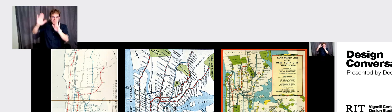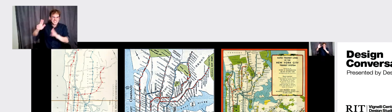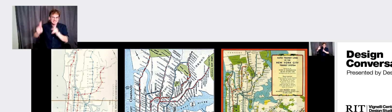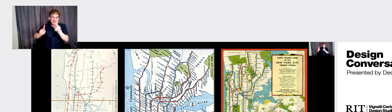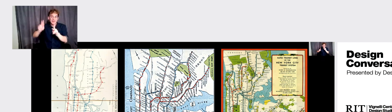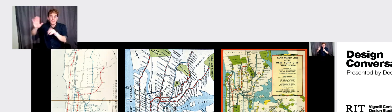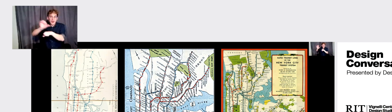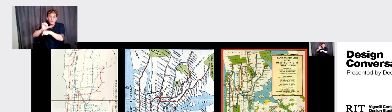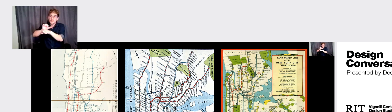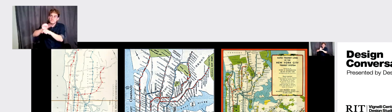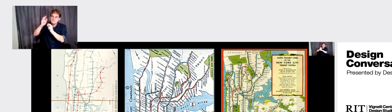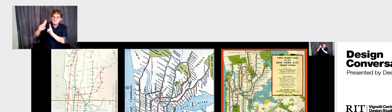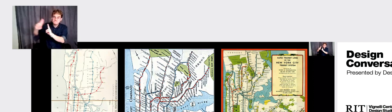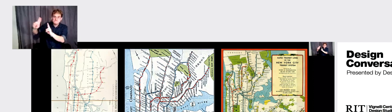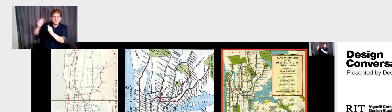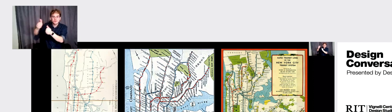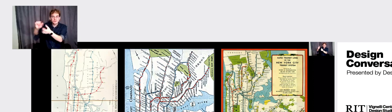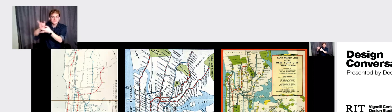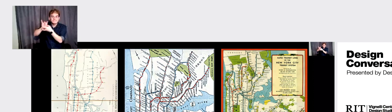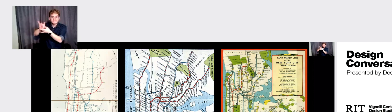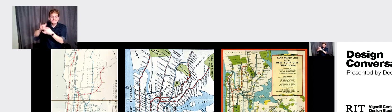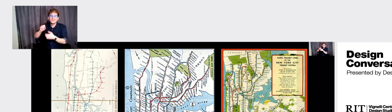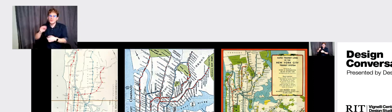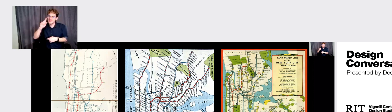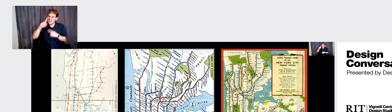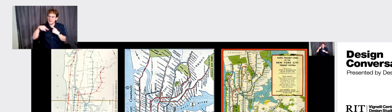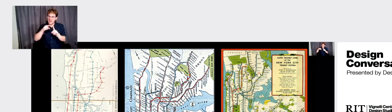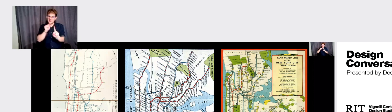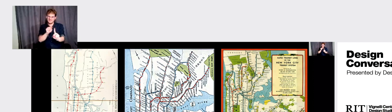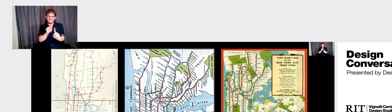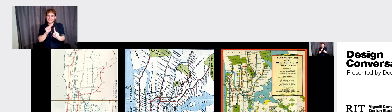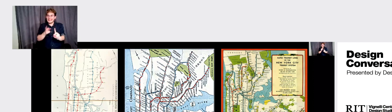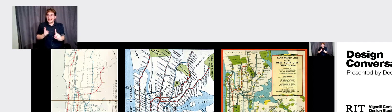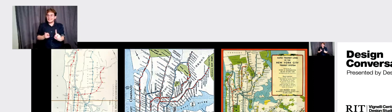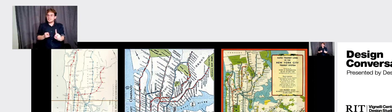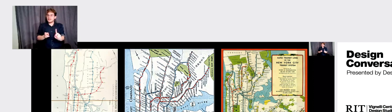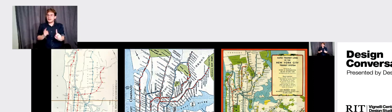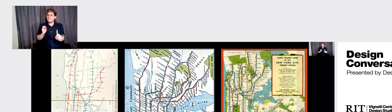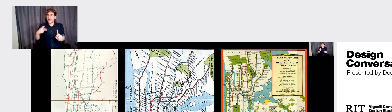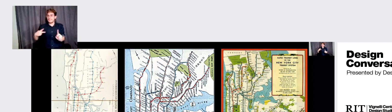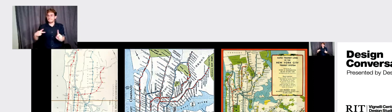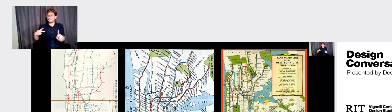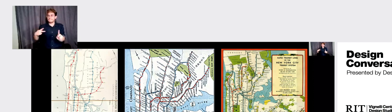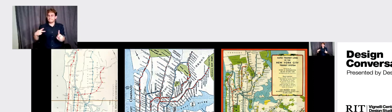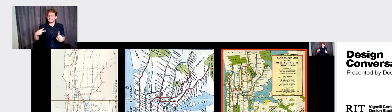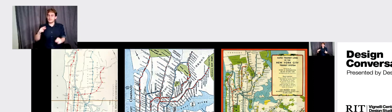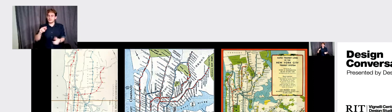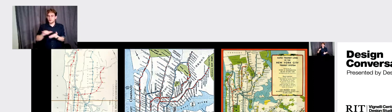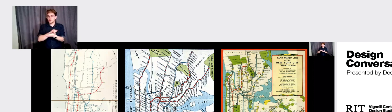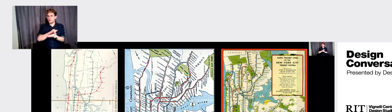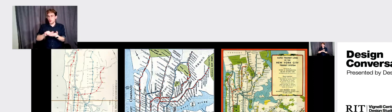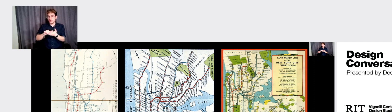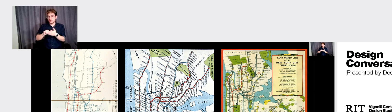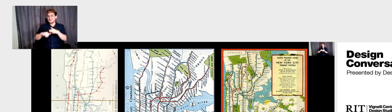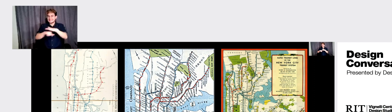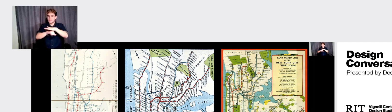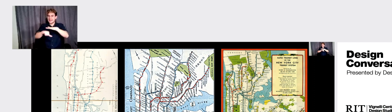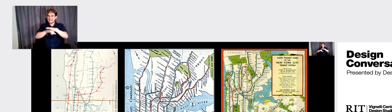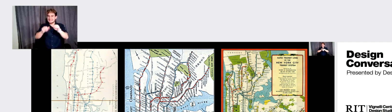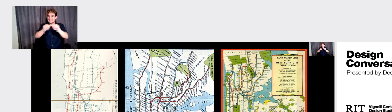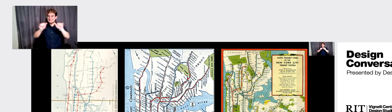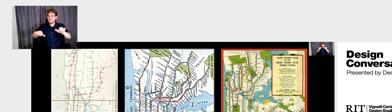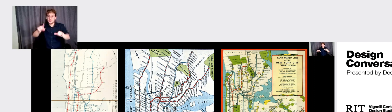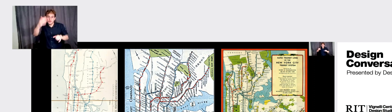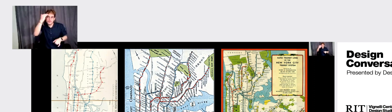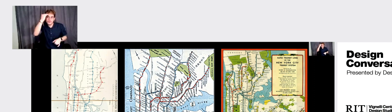if you, you know, if you think about and, and kind of learn about the history of the maps of, of the New York transit system, you would